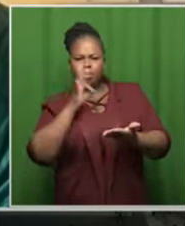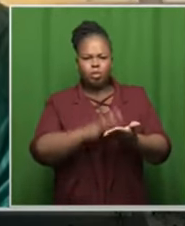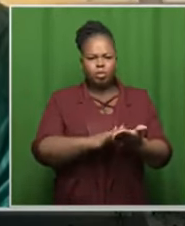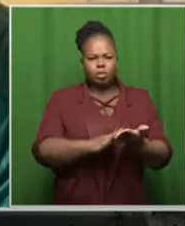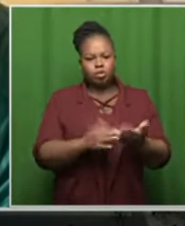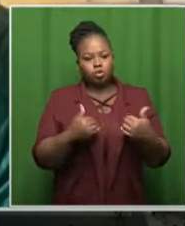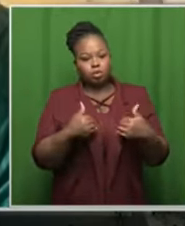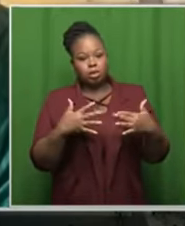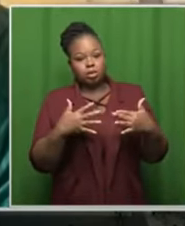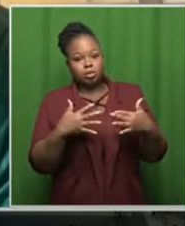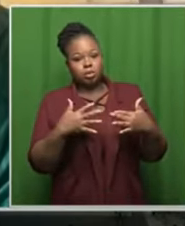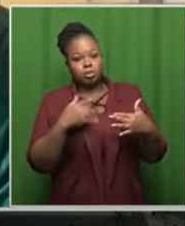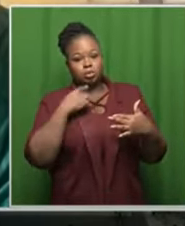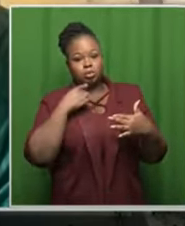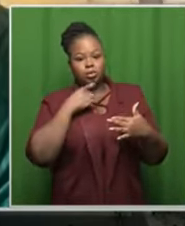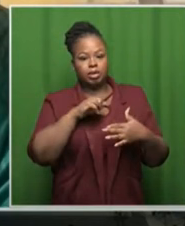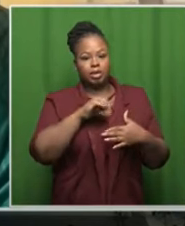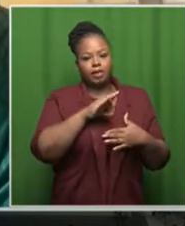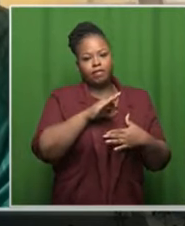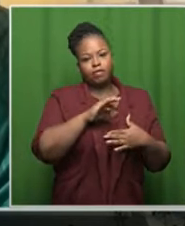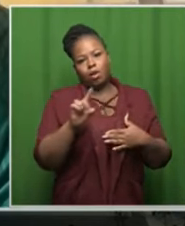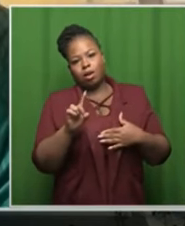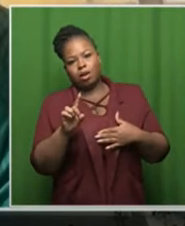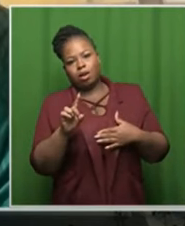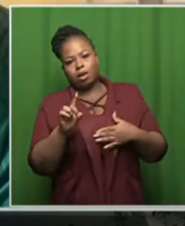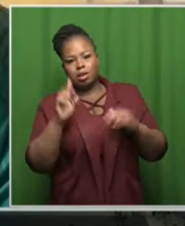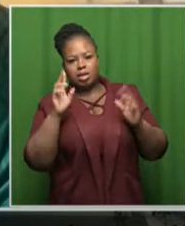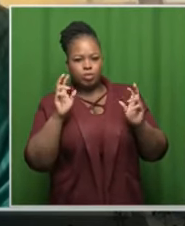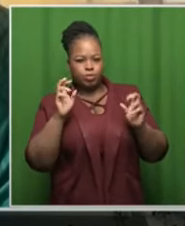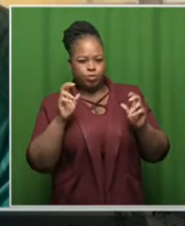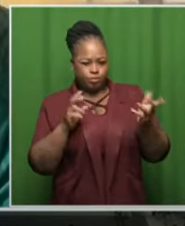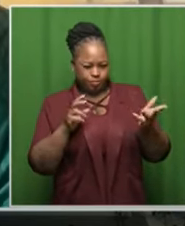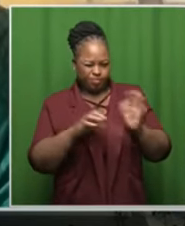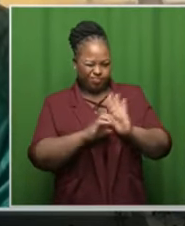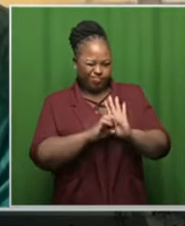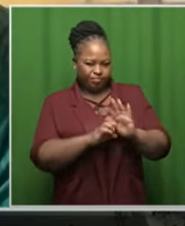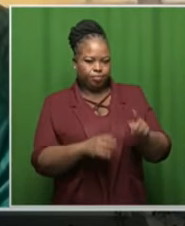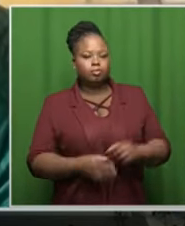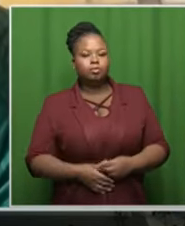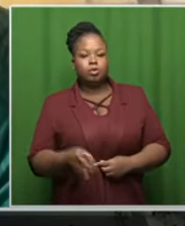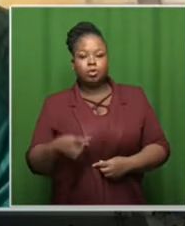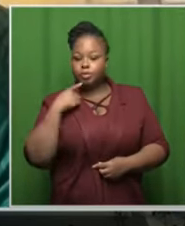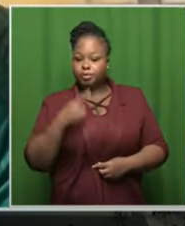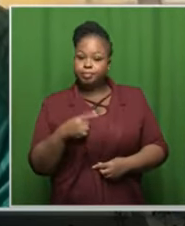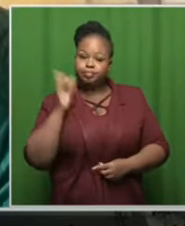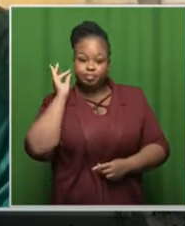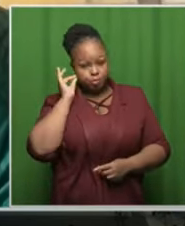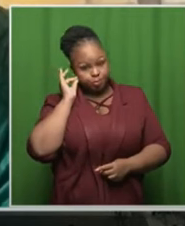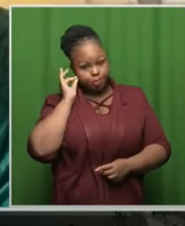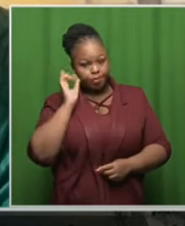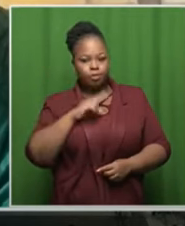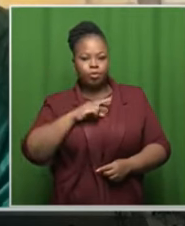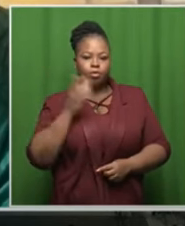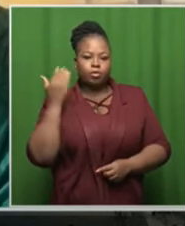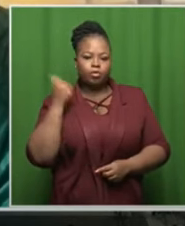that uh you take the f1 uh issue for example so as you say and and i listen to you carefully you